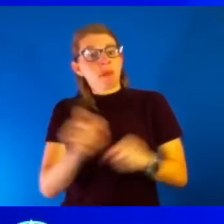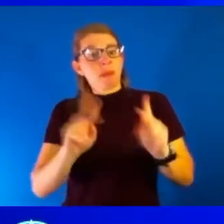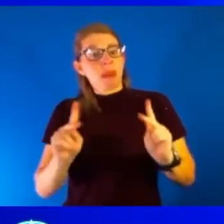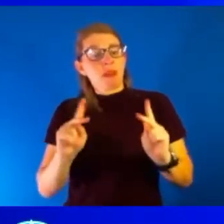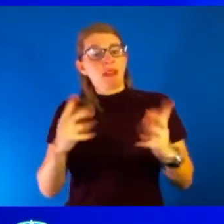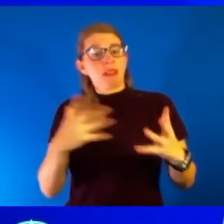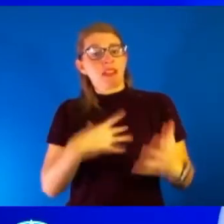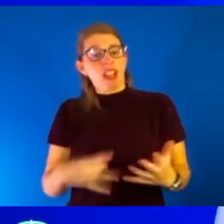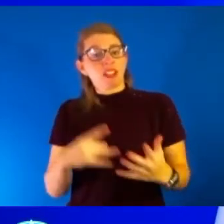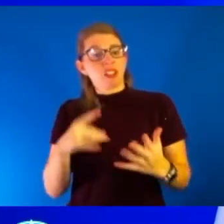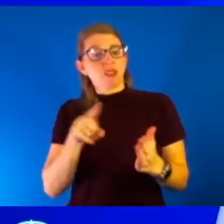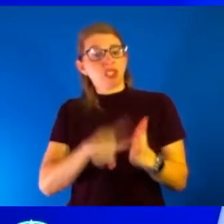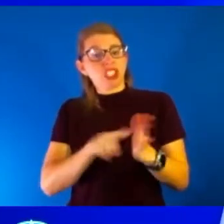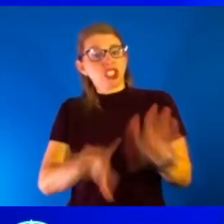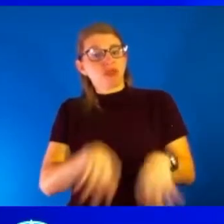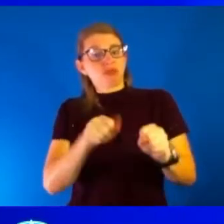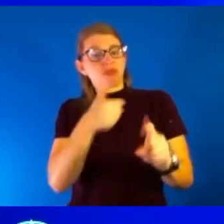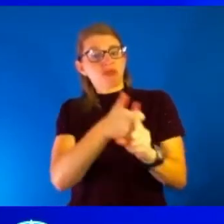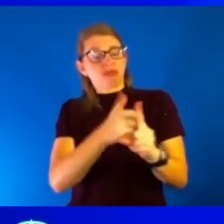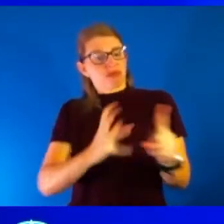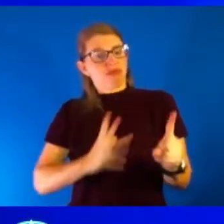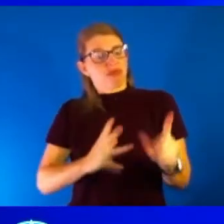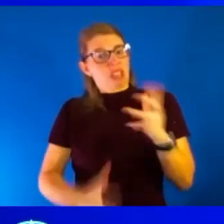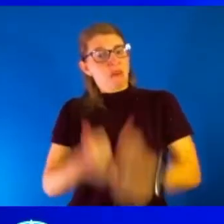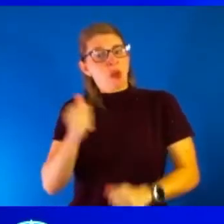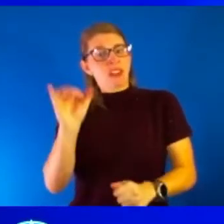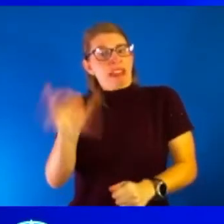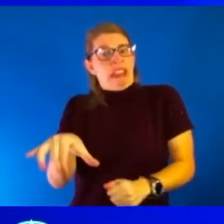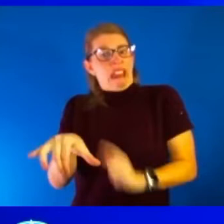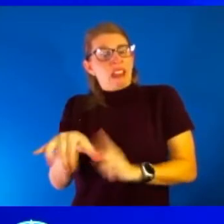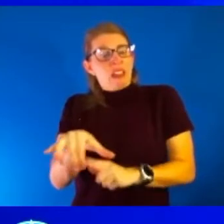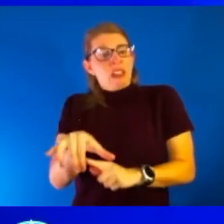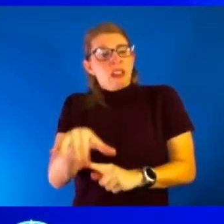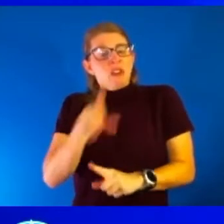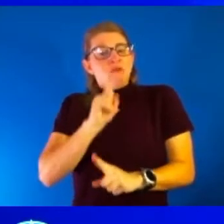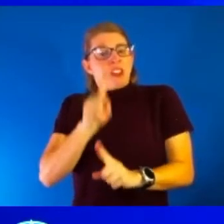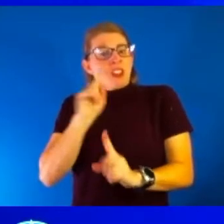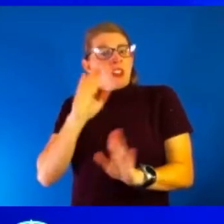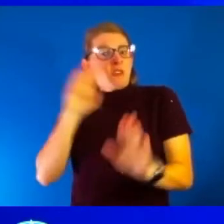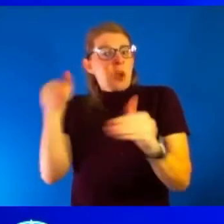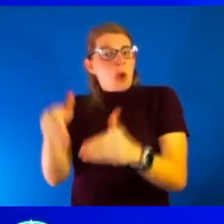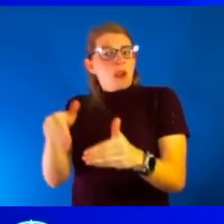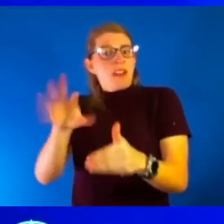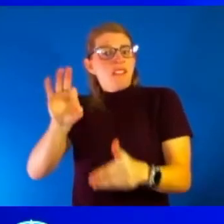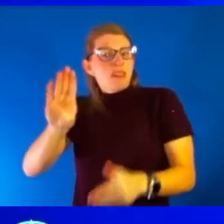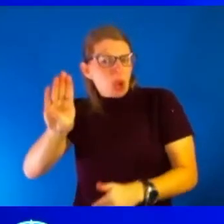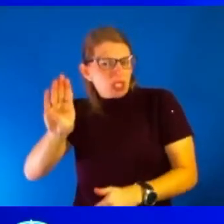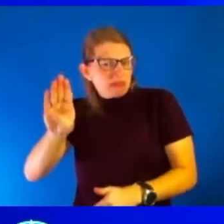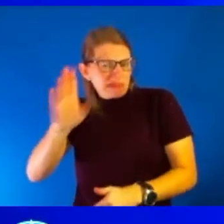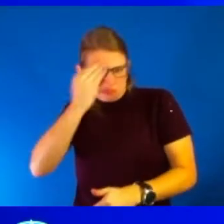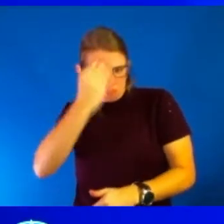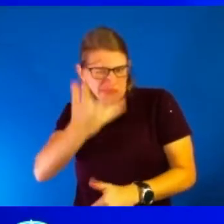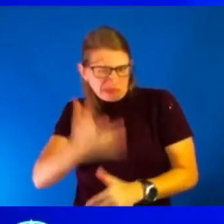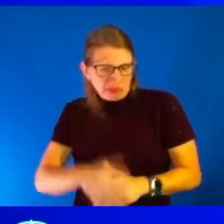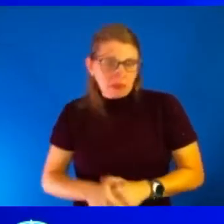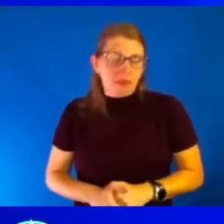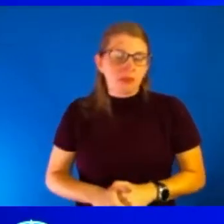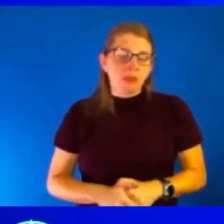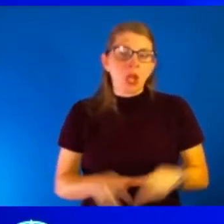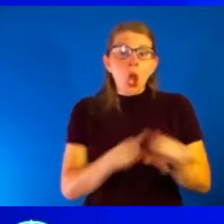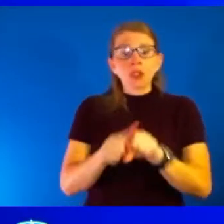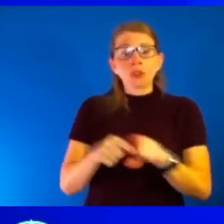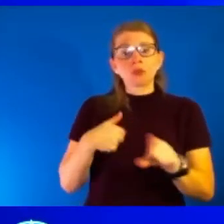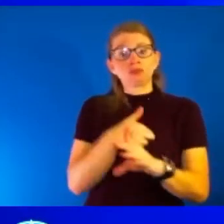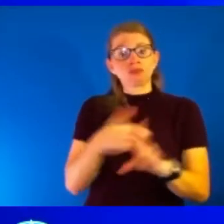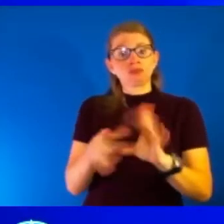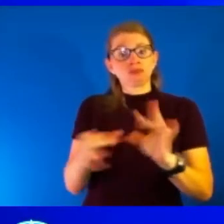research and do their own research. Most of that really just focuses on looking at Facebook. However, I think what we've also said is it's important to find